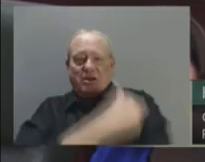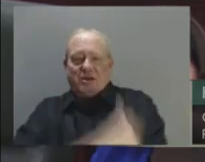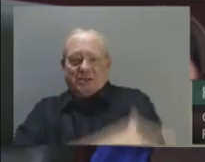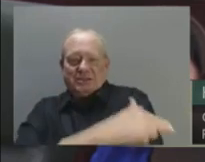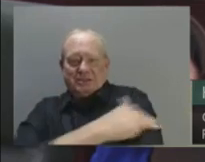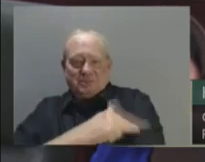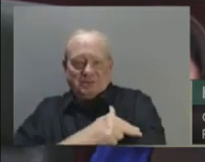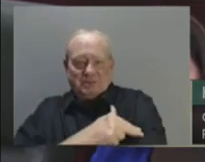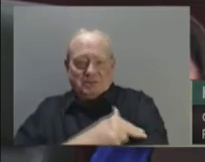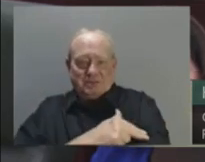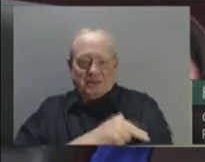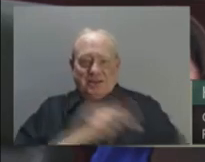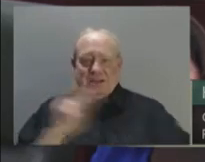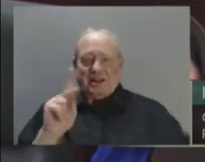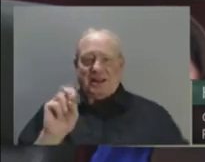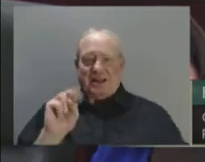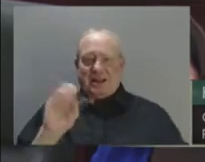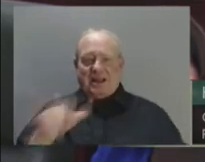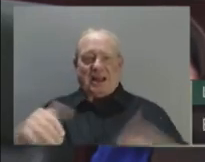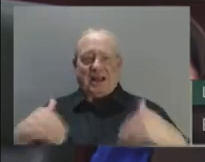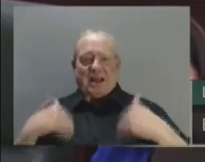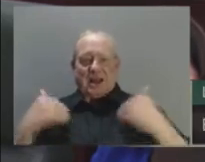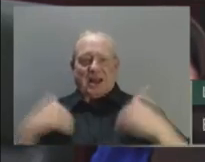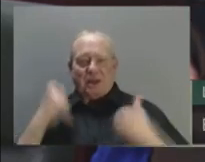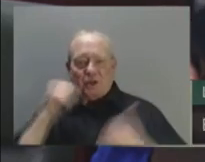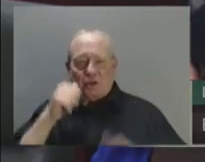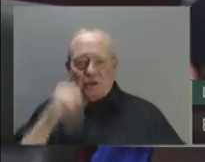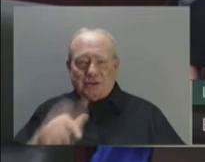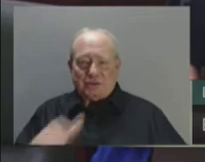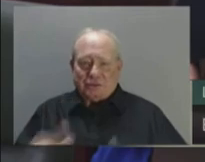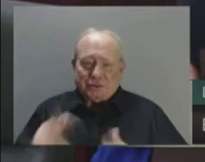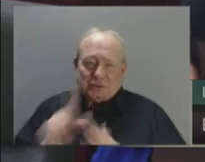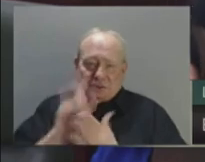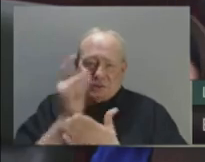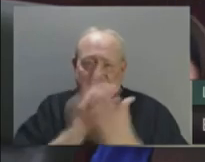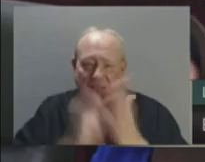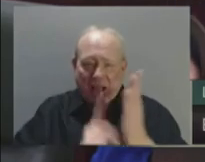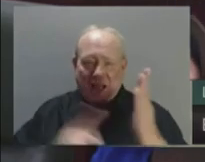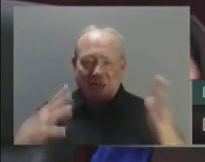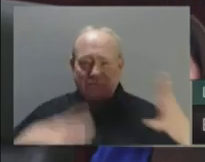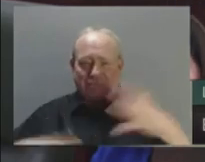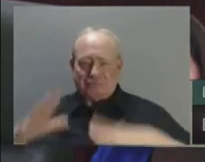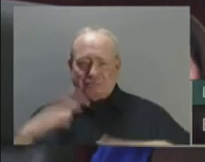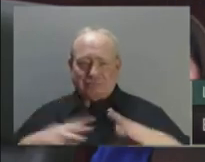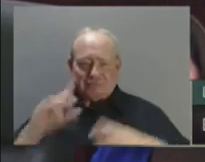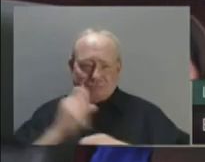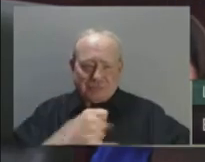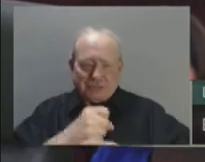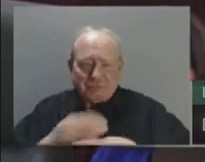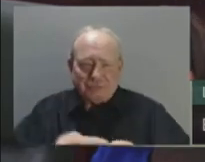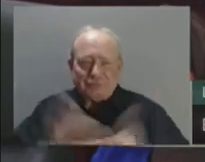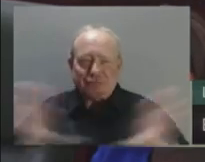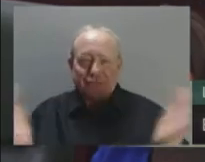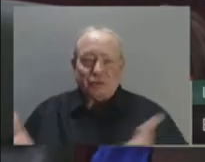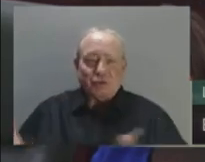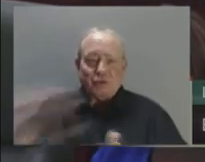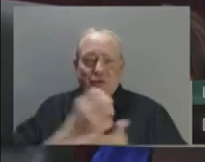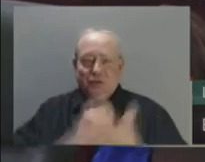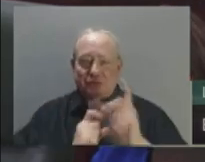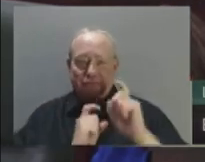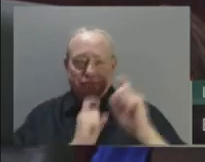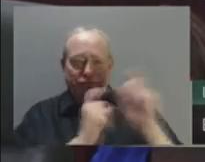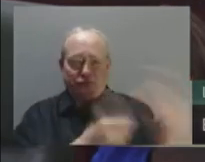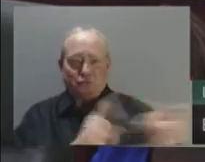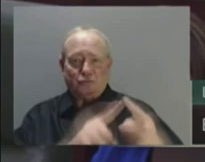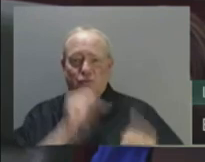proceeds to the Ehrman Skin Women's Shelter. There are thousands, literally thousands of stories like these across our